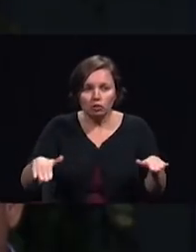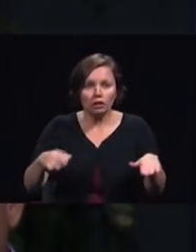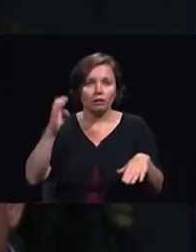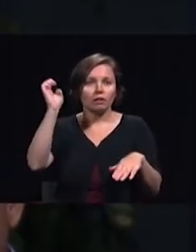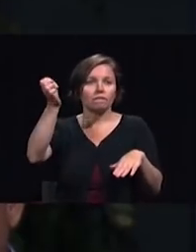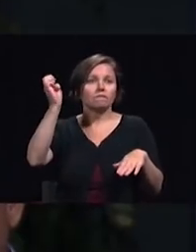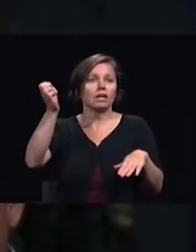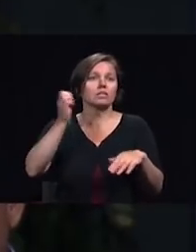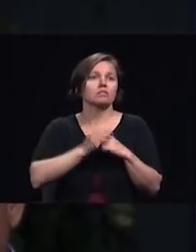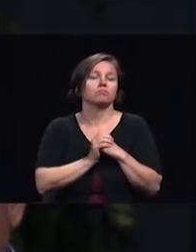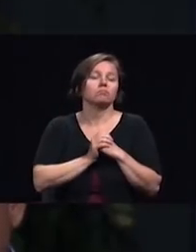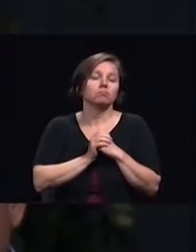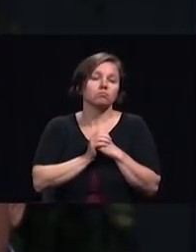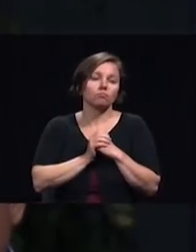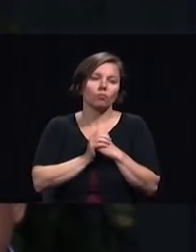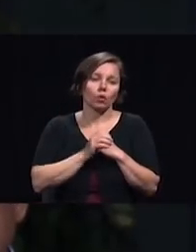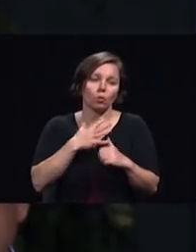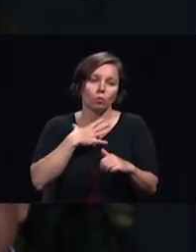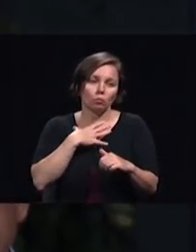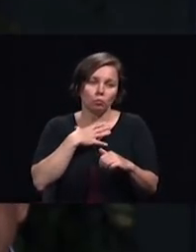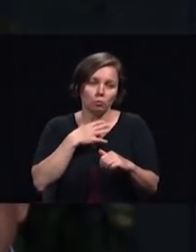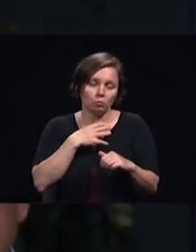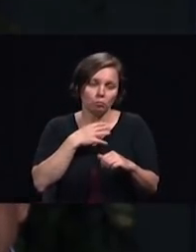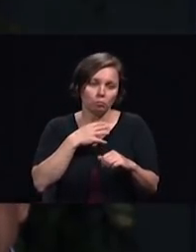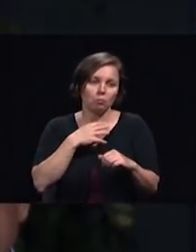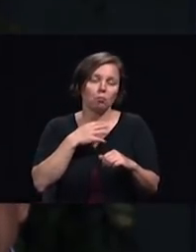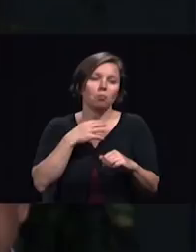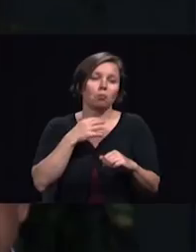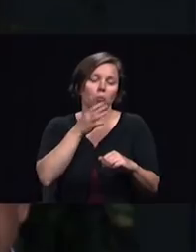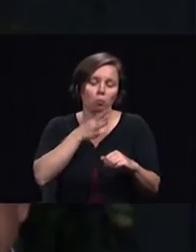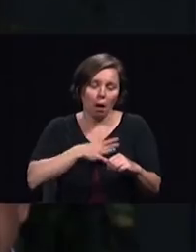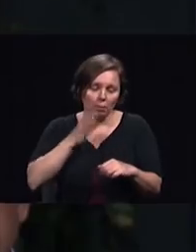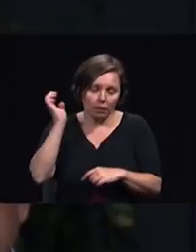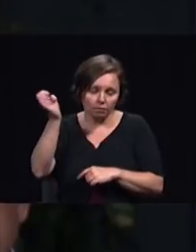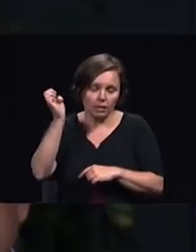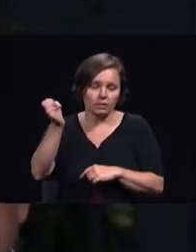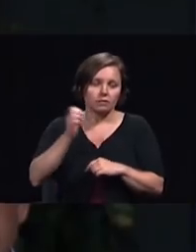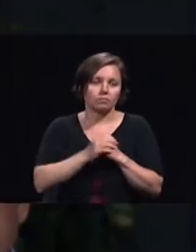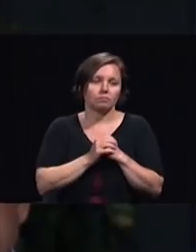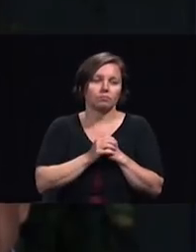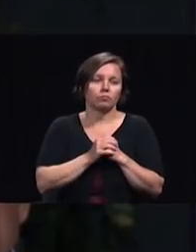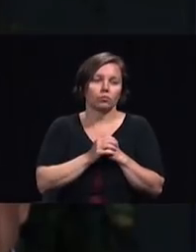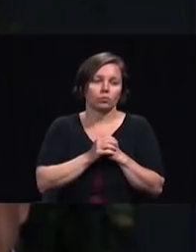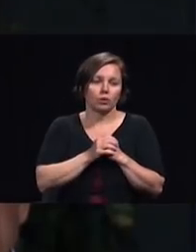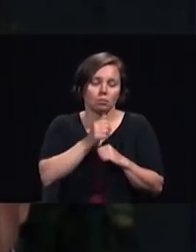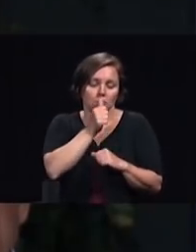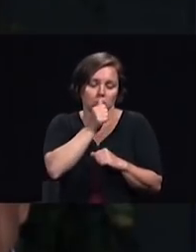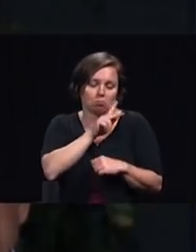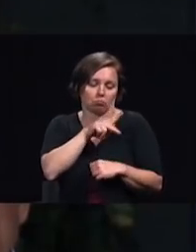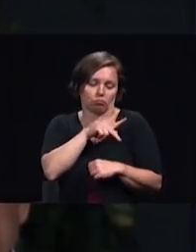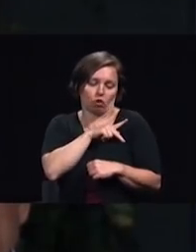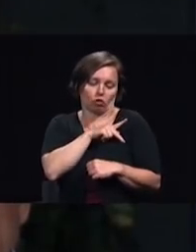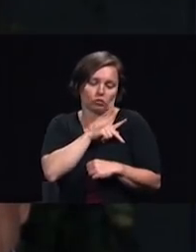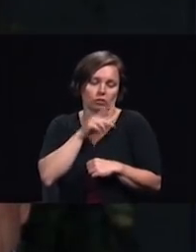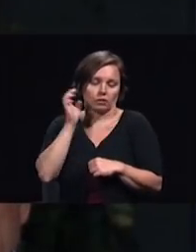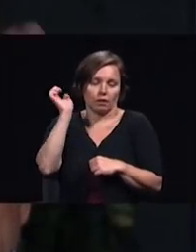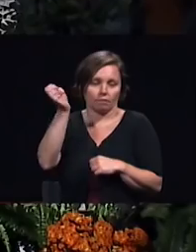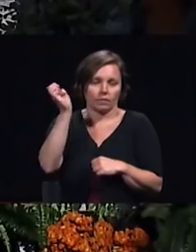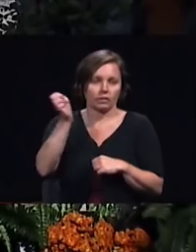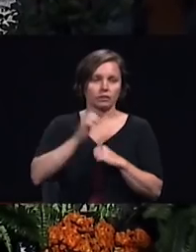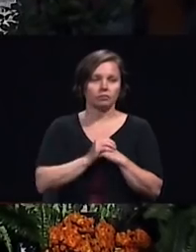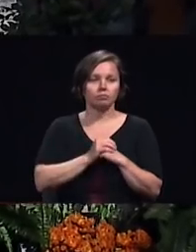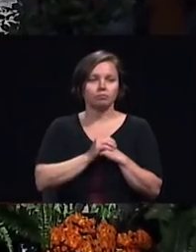evangelism by men personal evangelism and witnessing with family and friends evangelism by